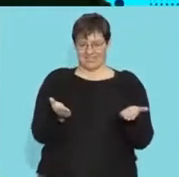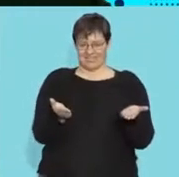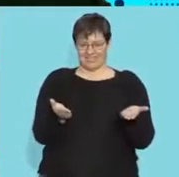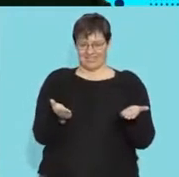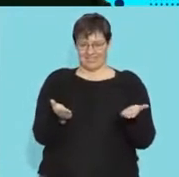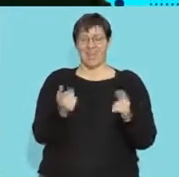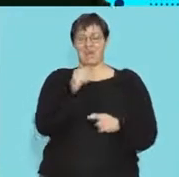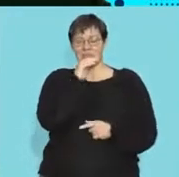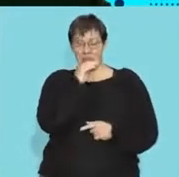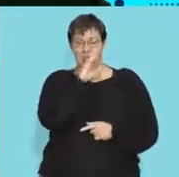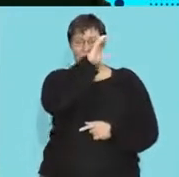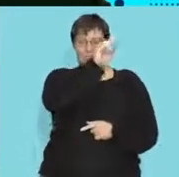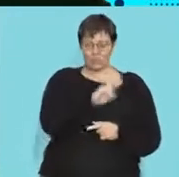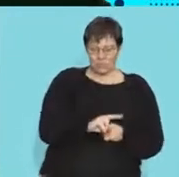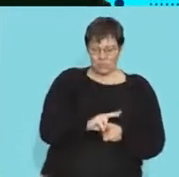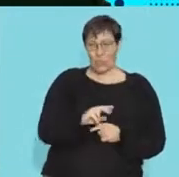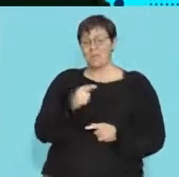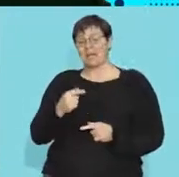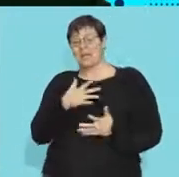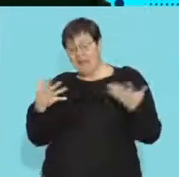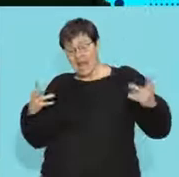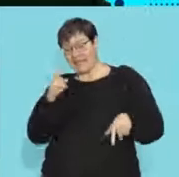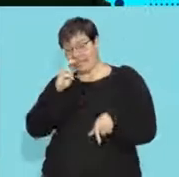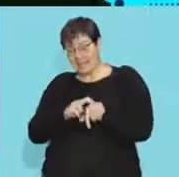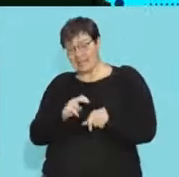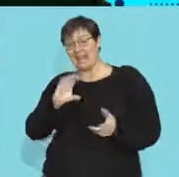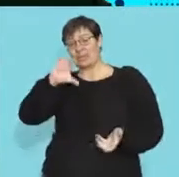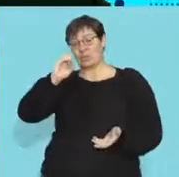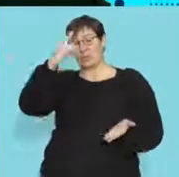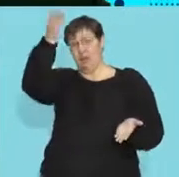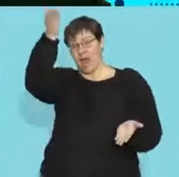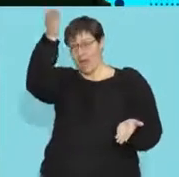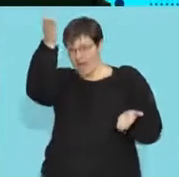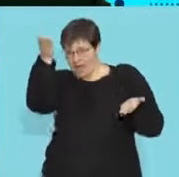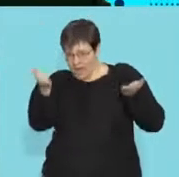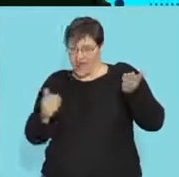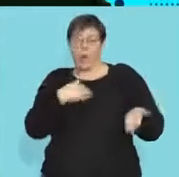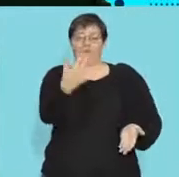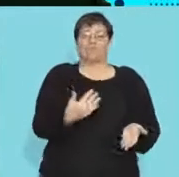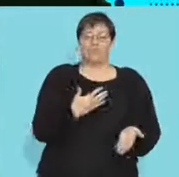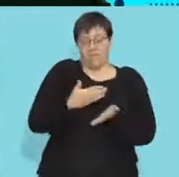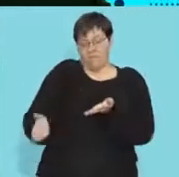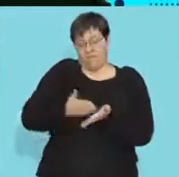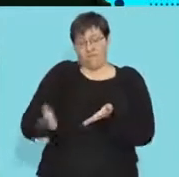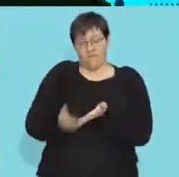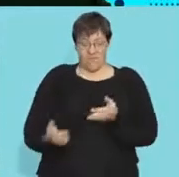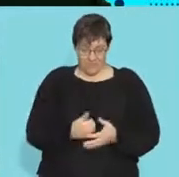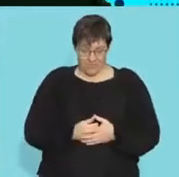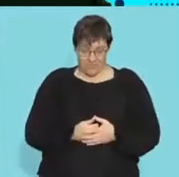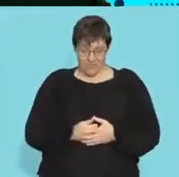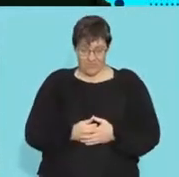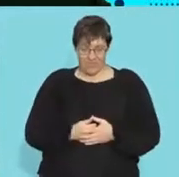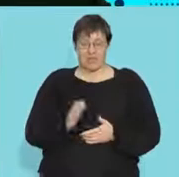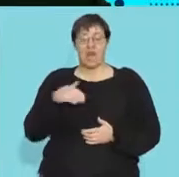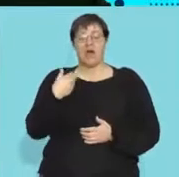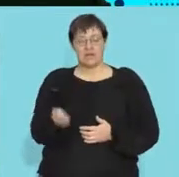more times again getting more oxygen in but most importantly getting more carbon dioxide out then after